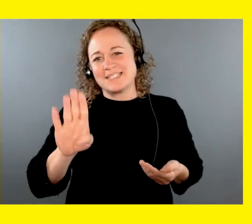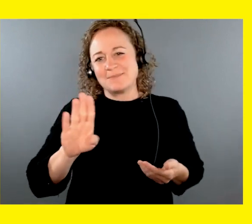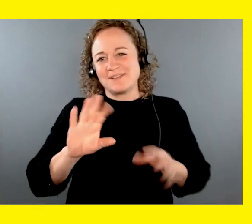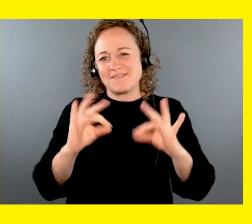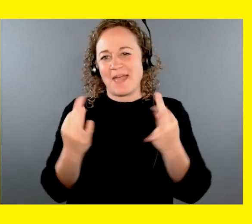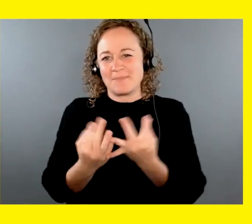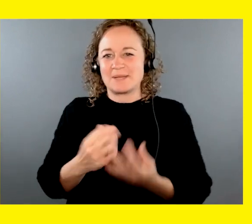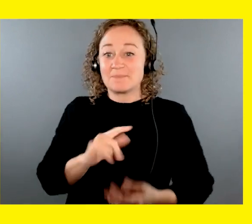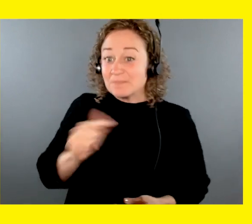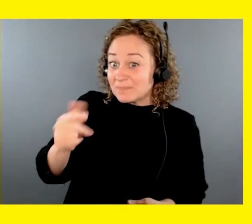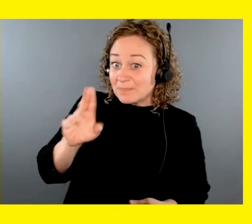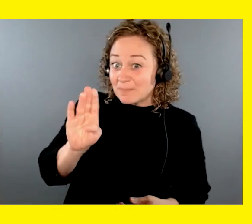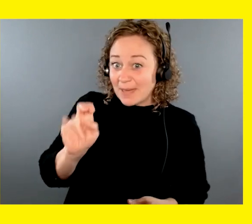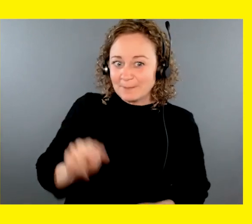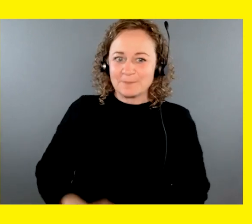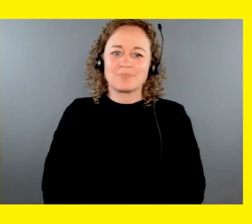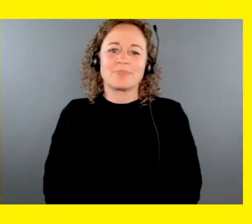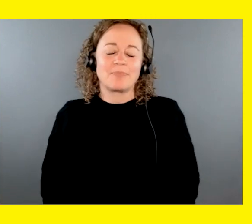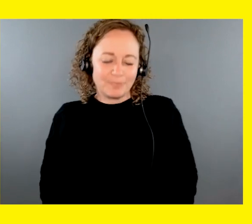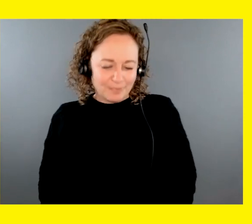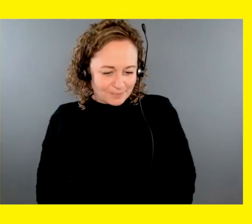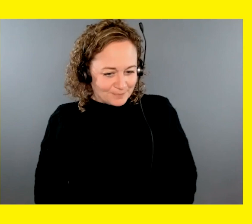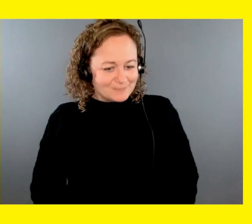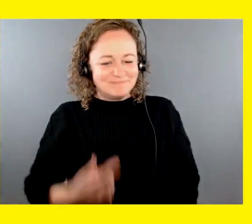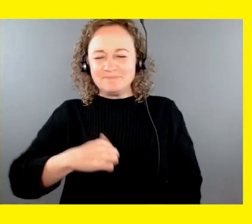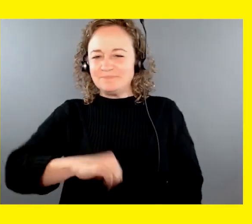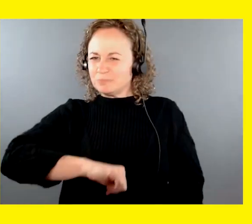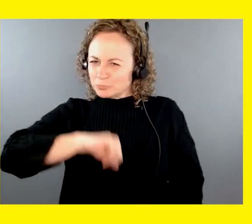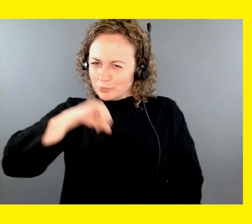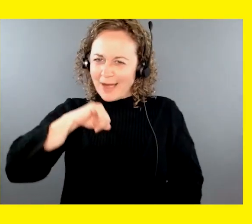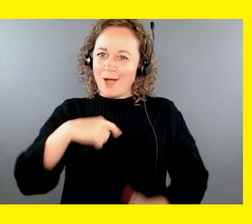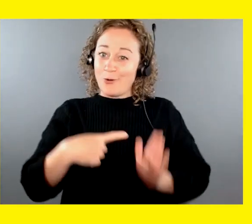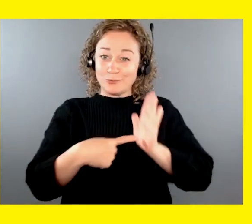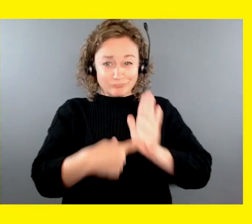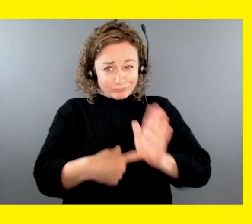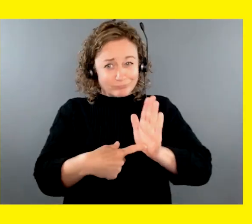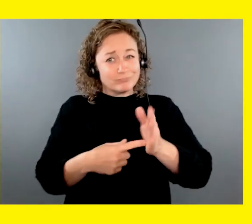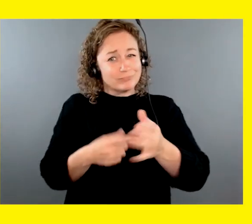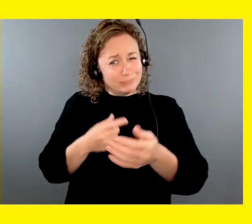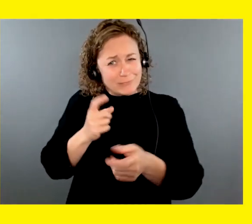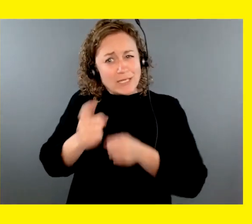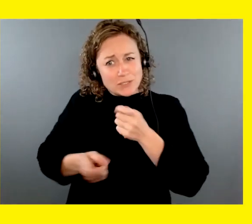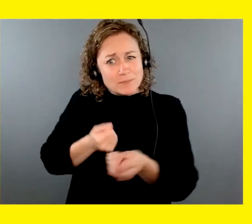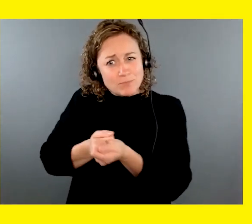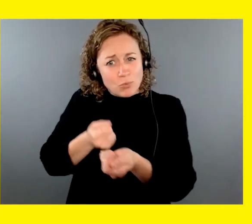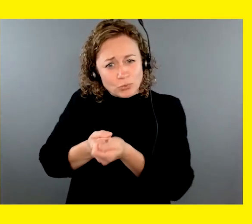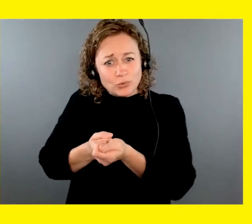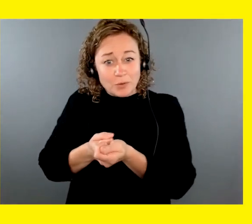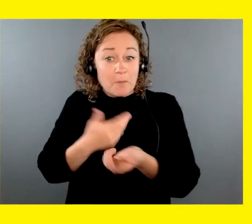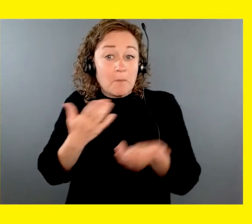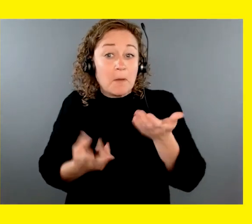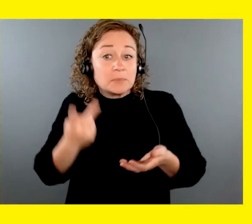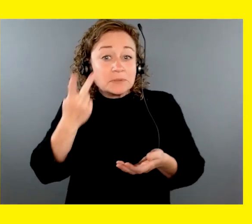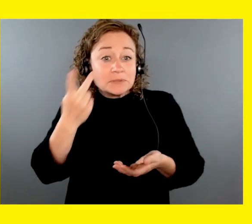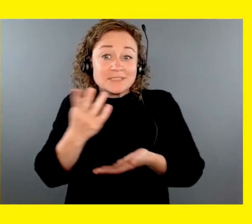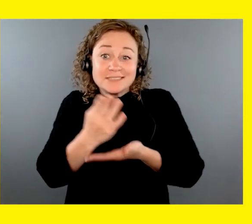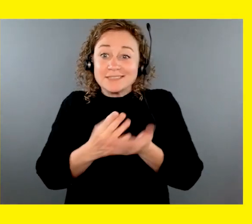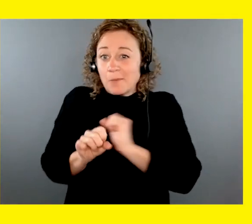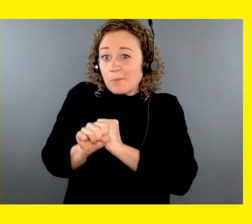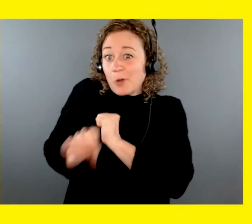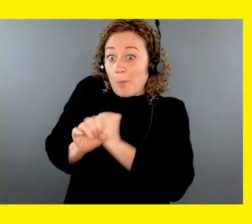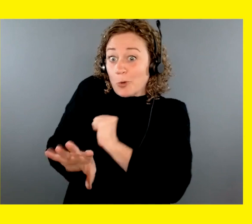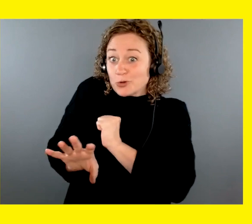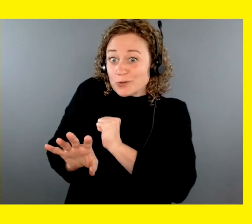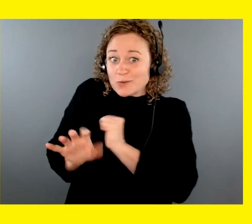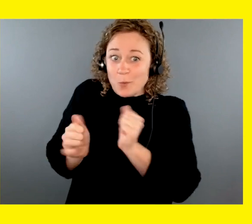the CNIB family. So, back to you, Ben. As a proud CNIB ambassador and supporter, you may have come across a